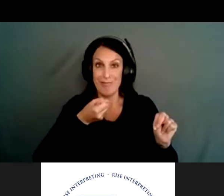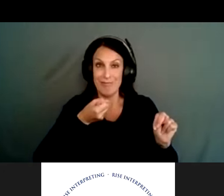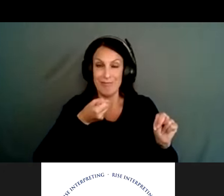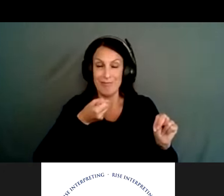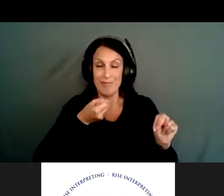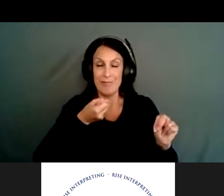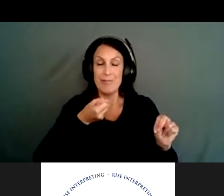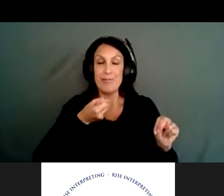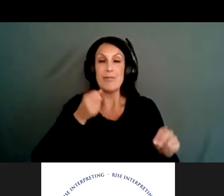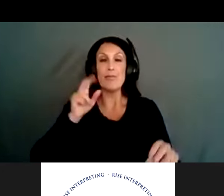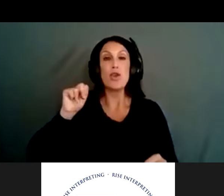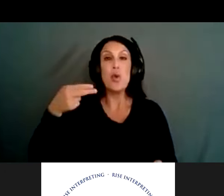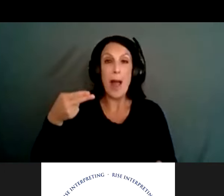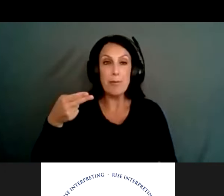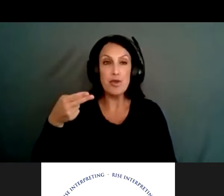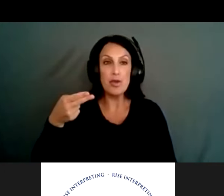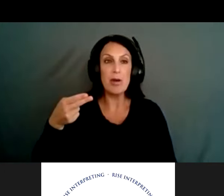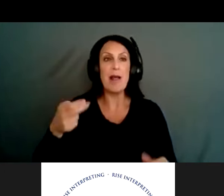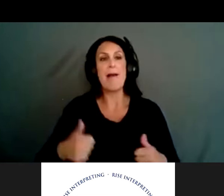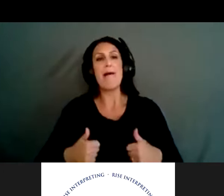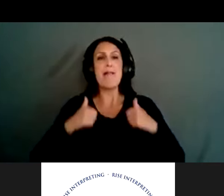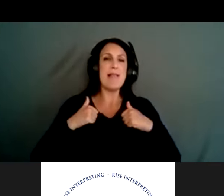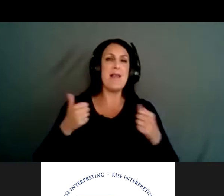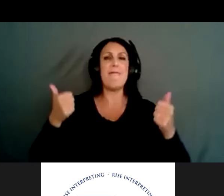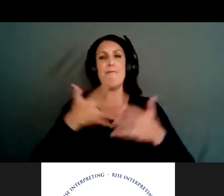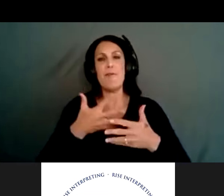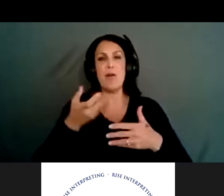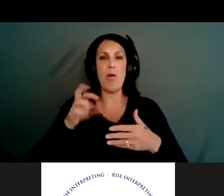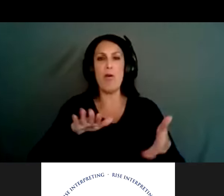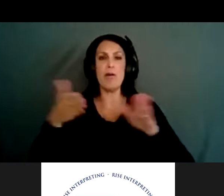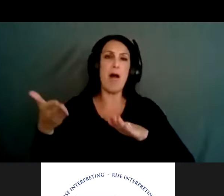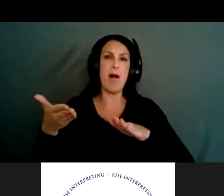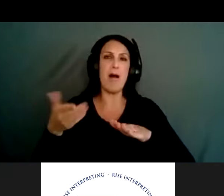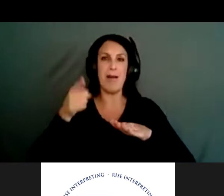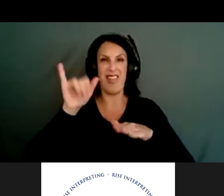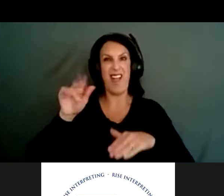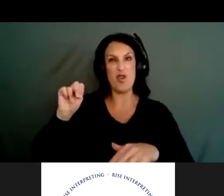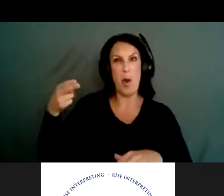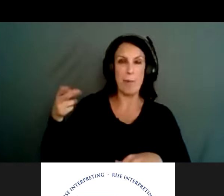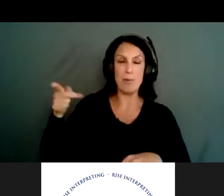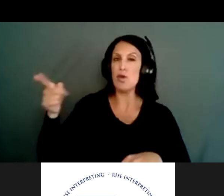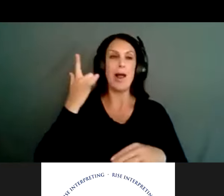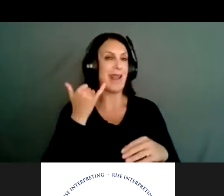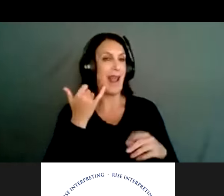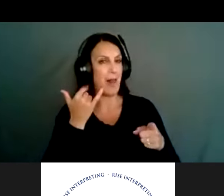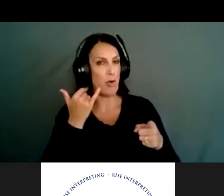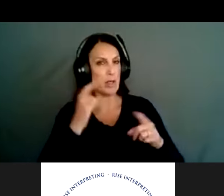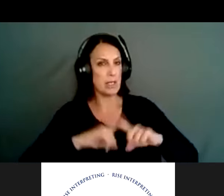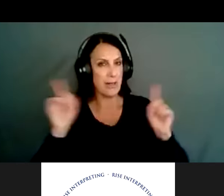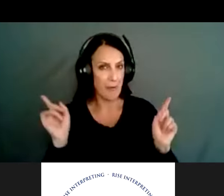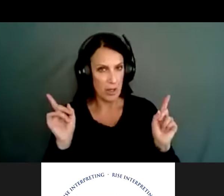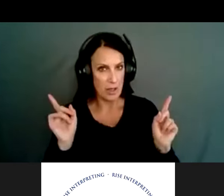New Hampshire, the motto is live free or die. So you can kind of do whatever you want with your firearms in New Hampshire. In California, as I said earlier,